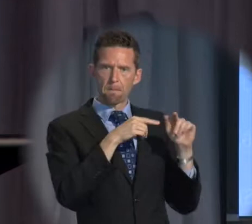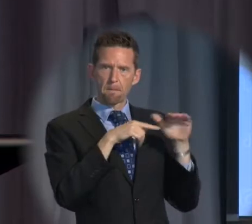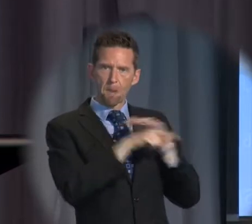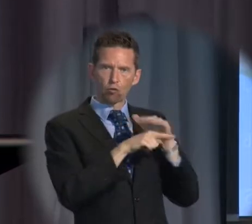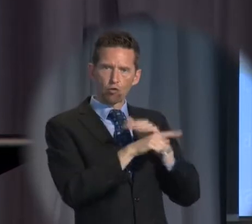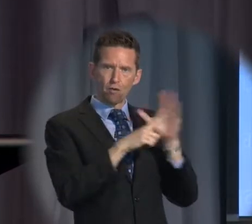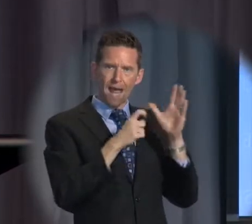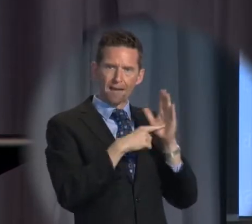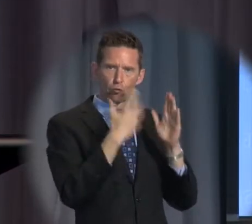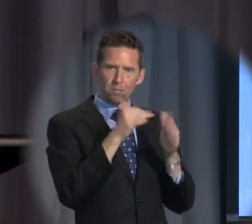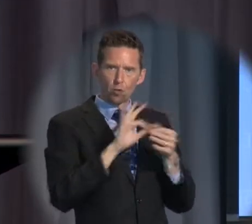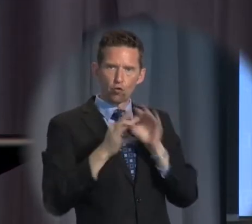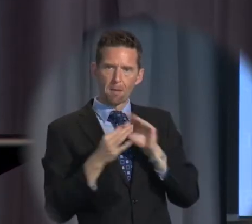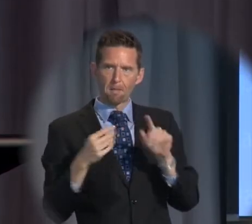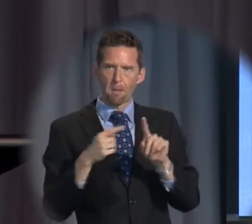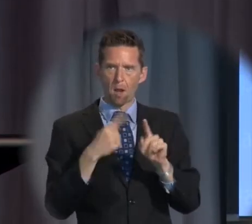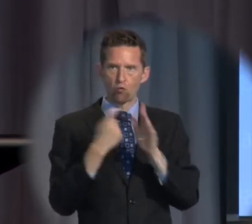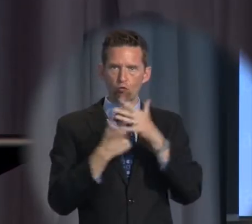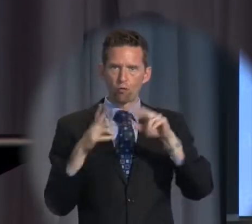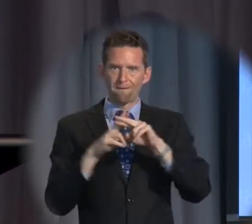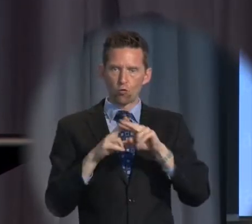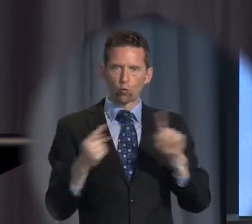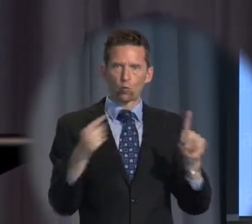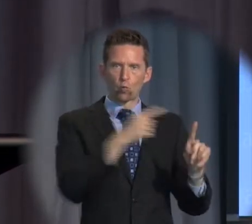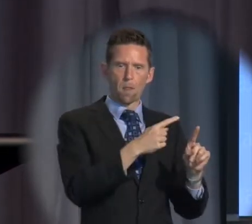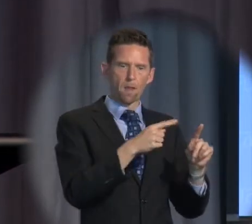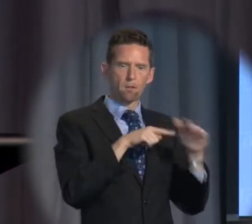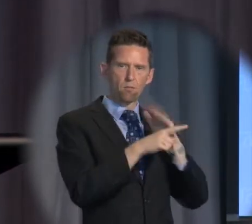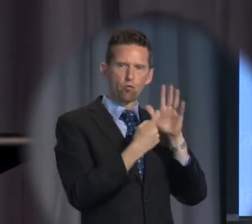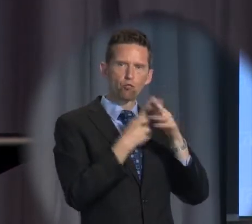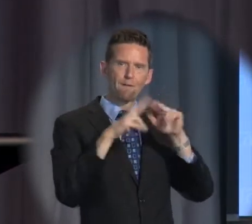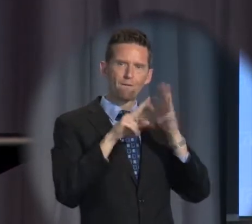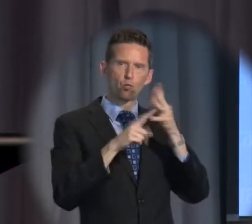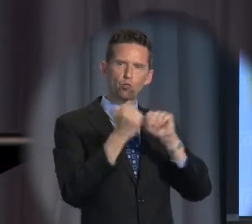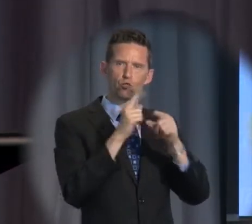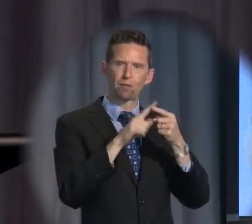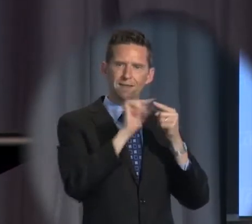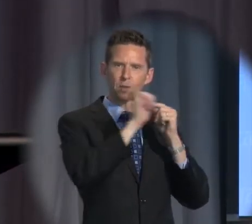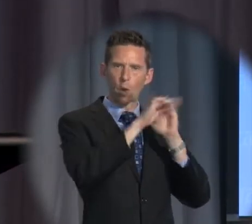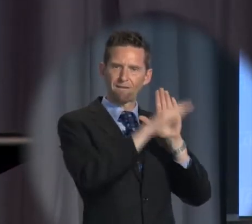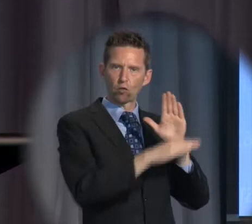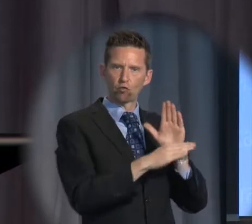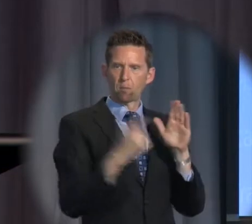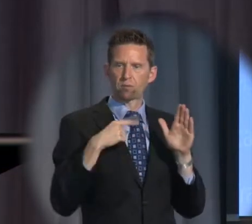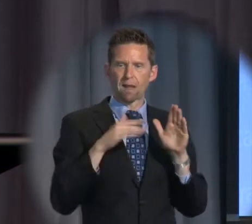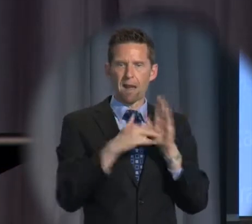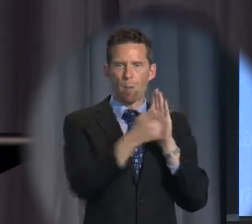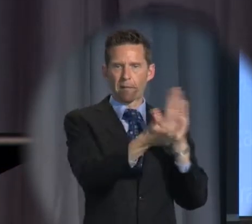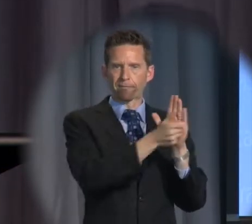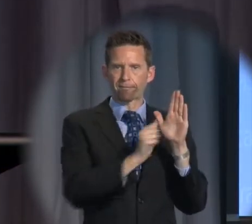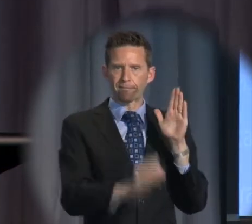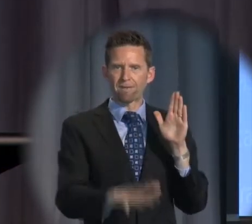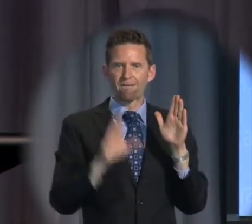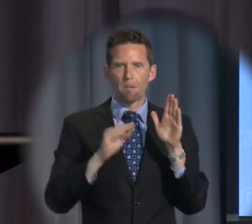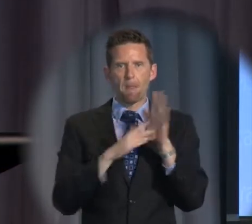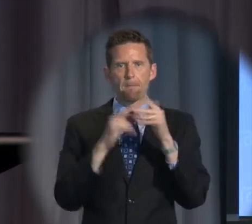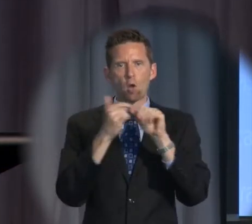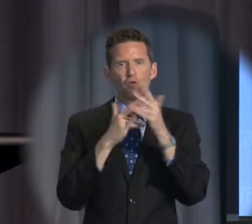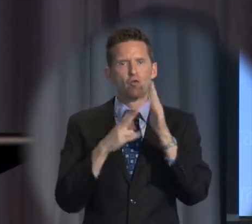interpreted by reference to the Refugees Convention, because it's now being stripped out of the Migration Act.